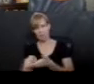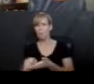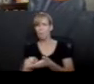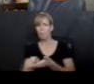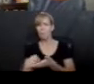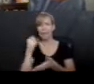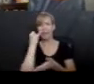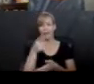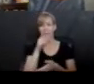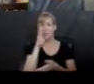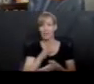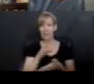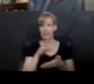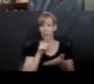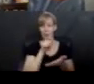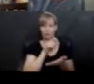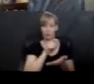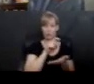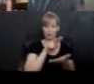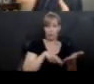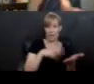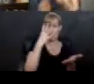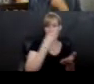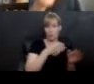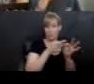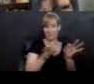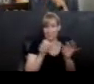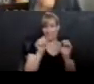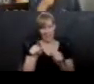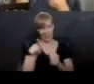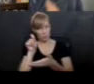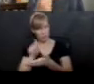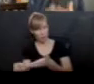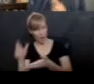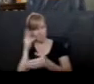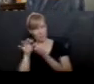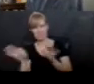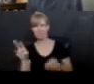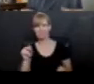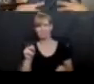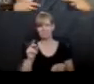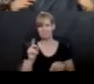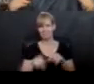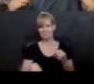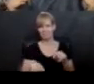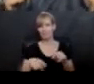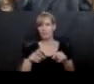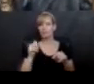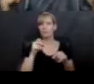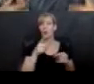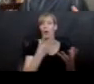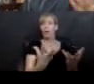sentence, are you going to be able to write a beautiful sentence? Reading, pull all of that in, right? Breathe all that reading in